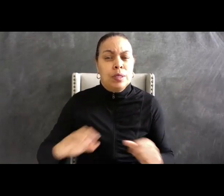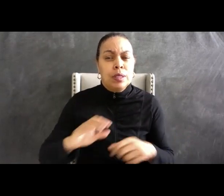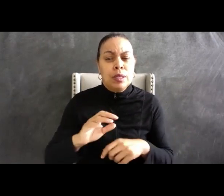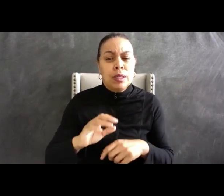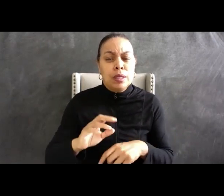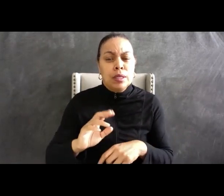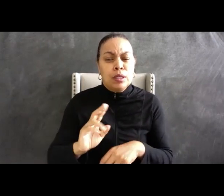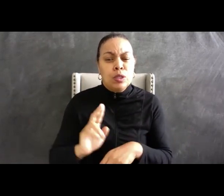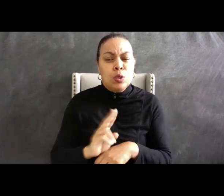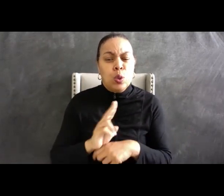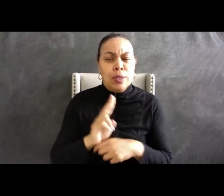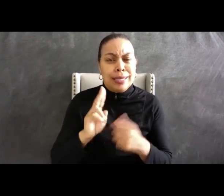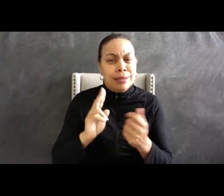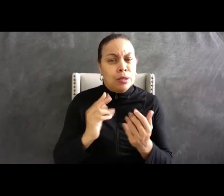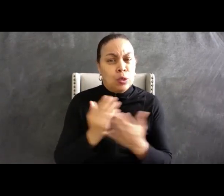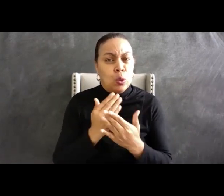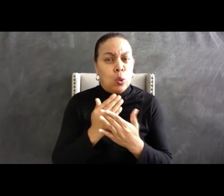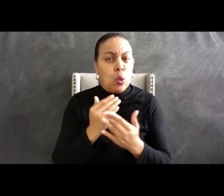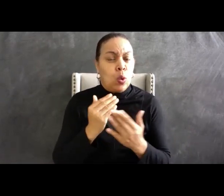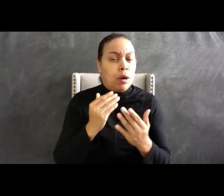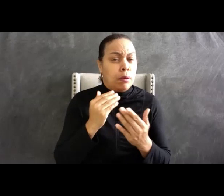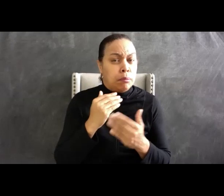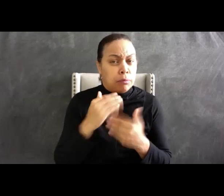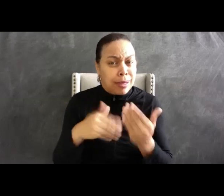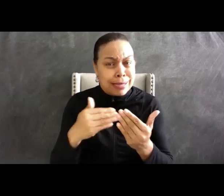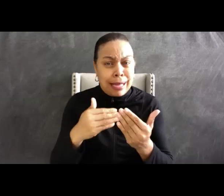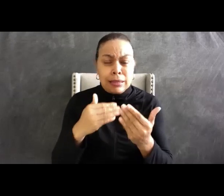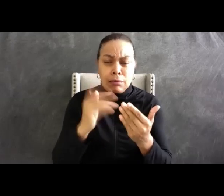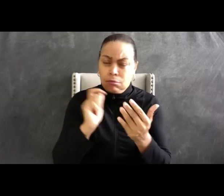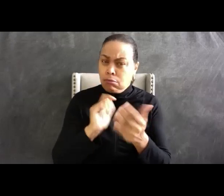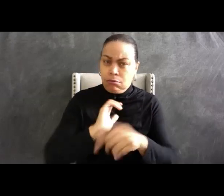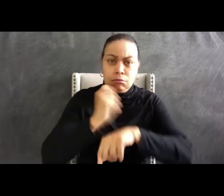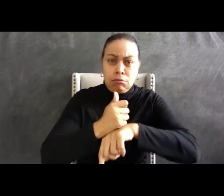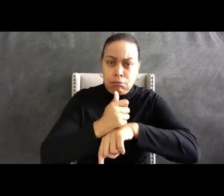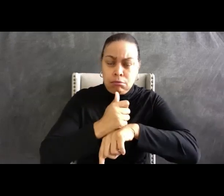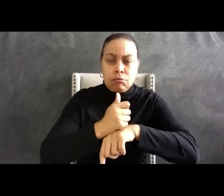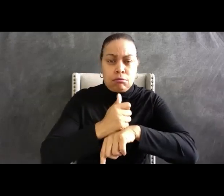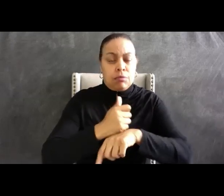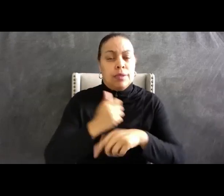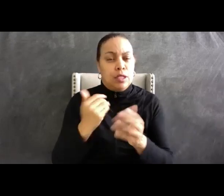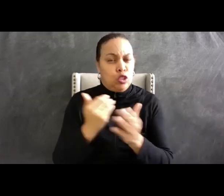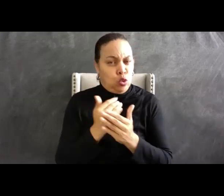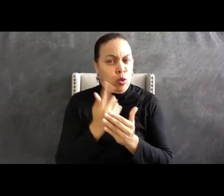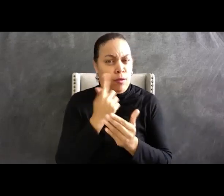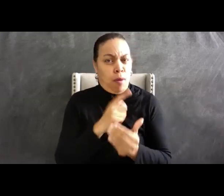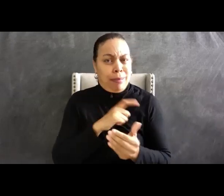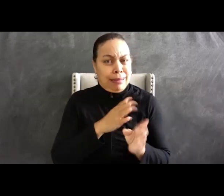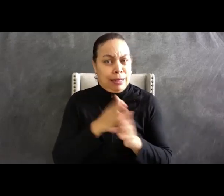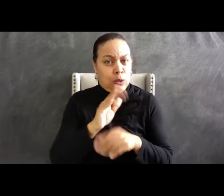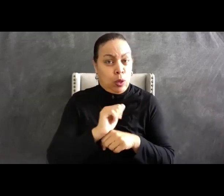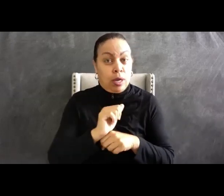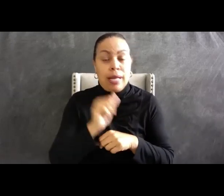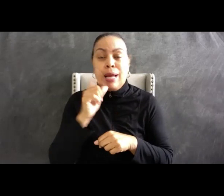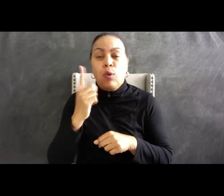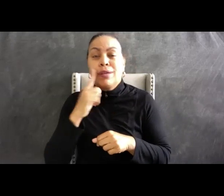have, must have standard operating procedures, must be standard operating procedures. And they